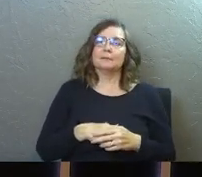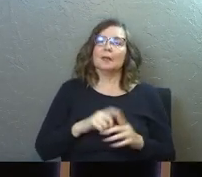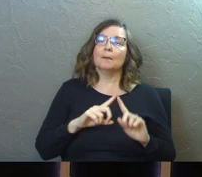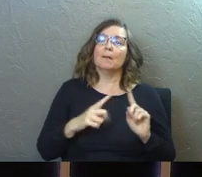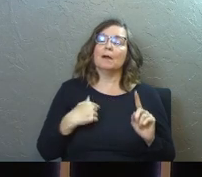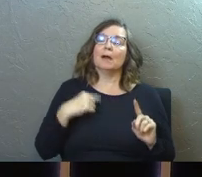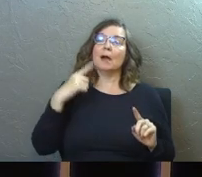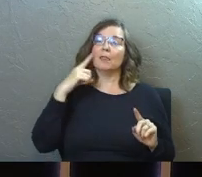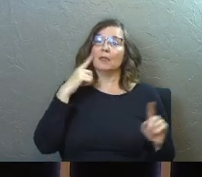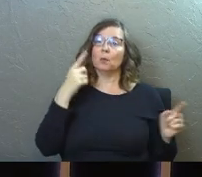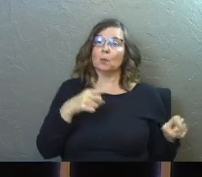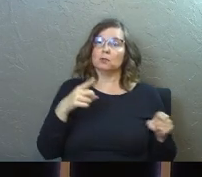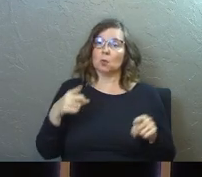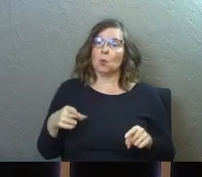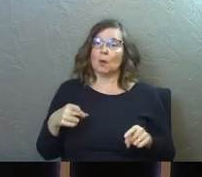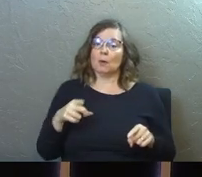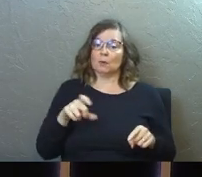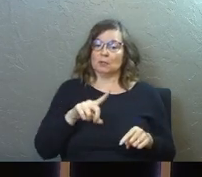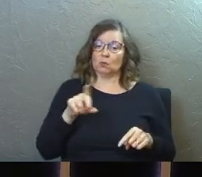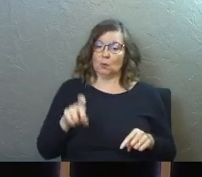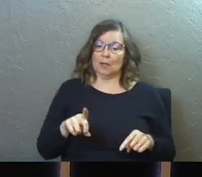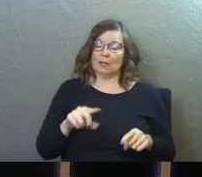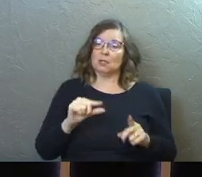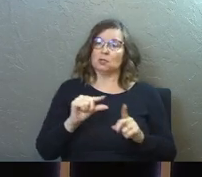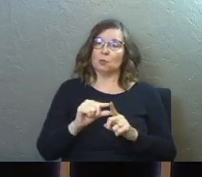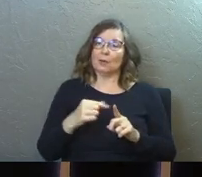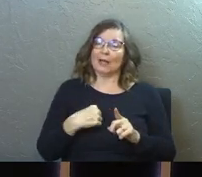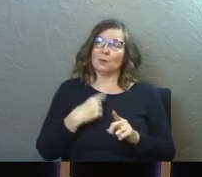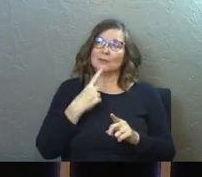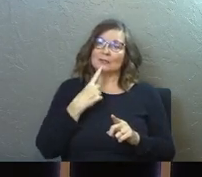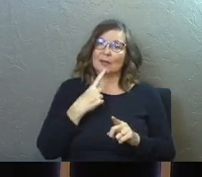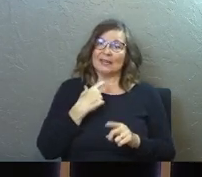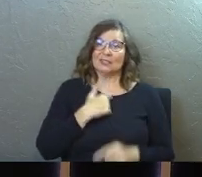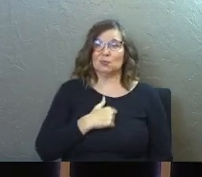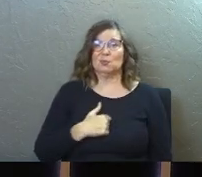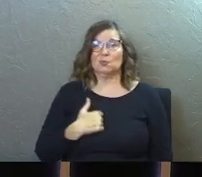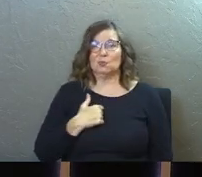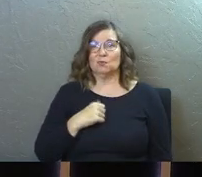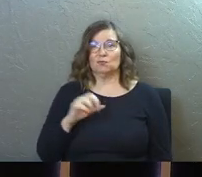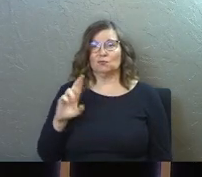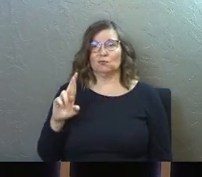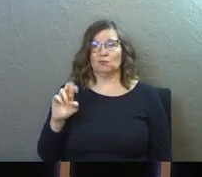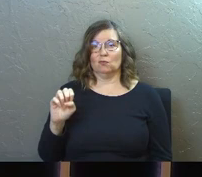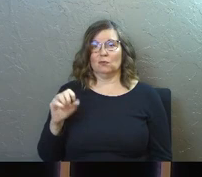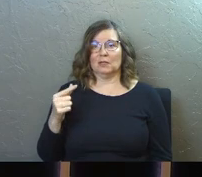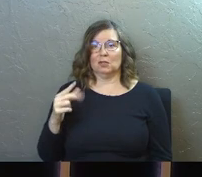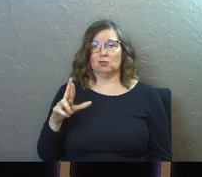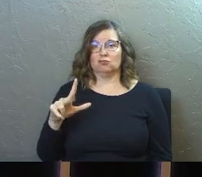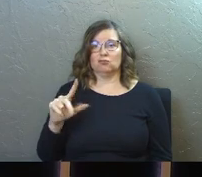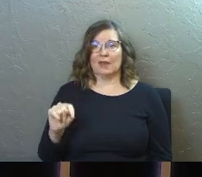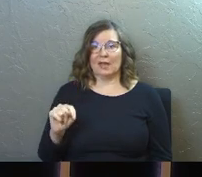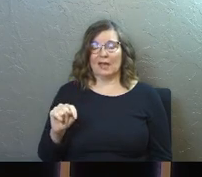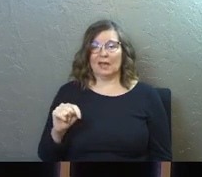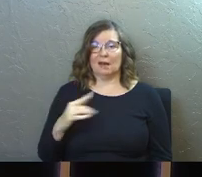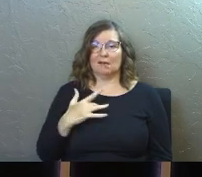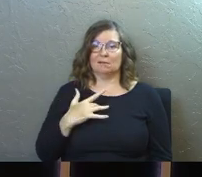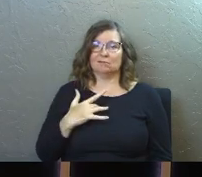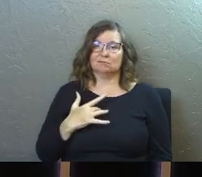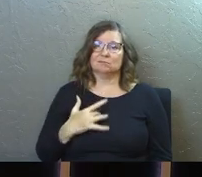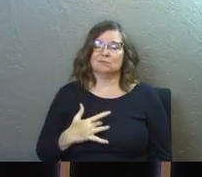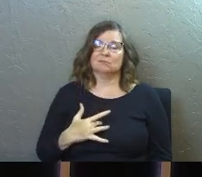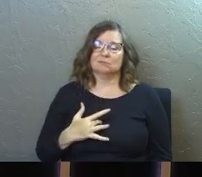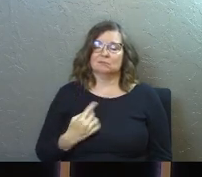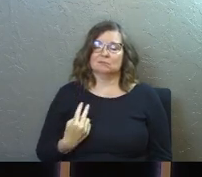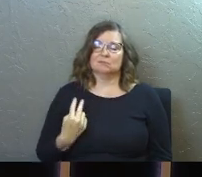But I think what's going on underneath this question is a word that I would say is regret. I think there's regret underneath this